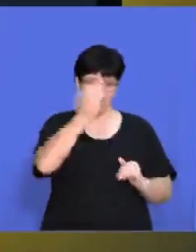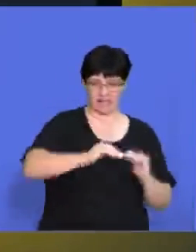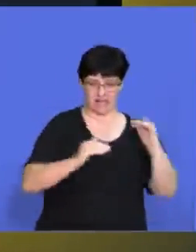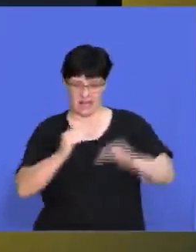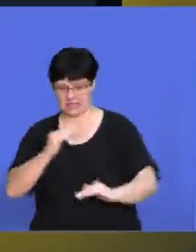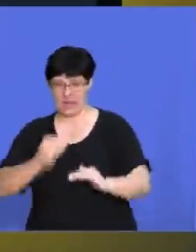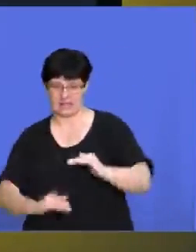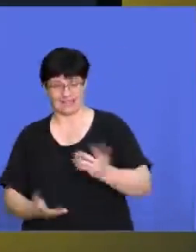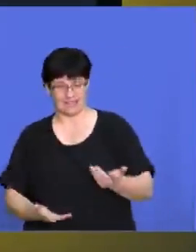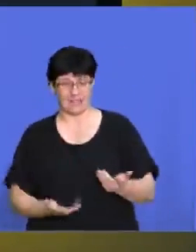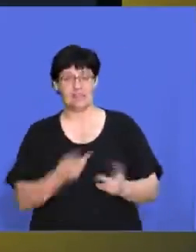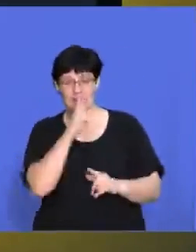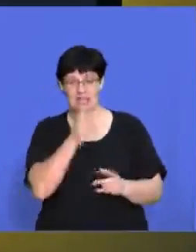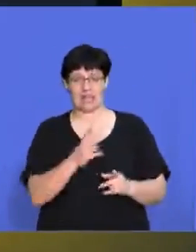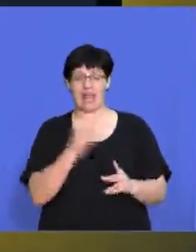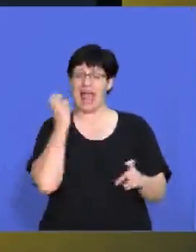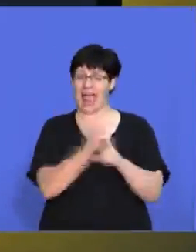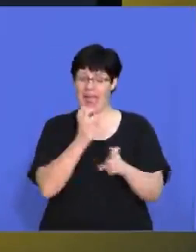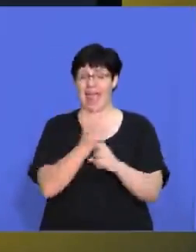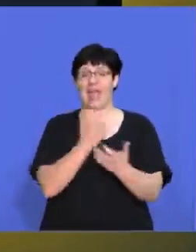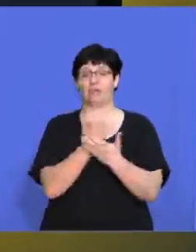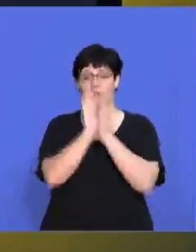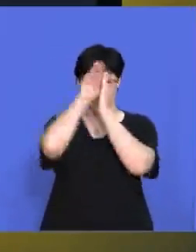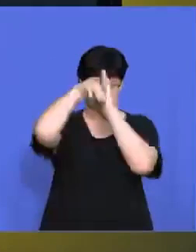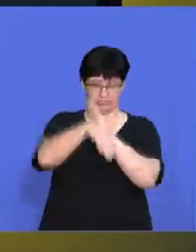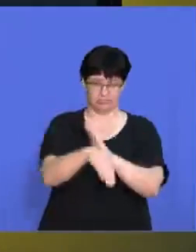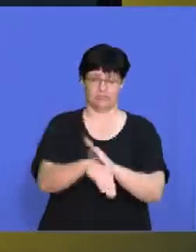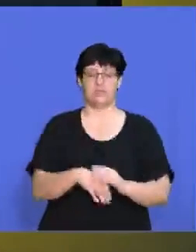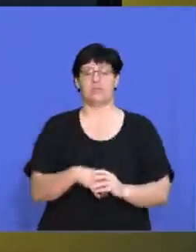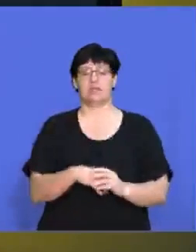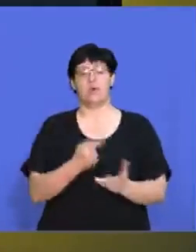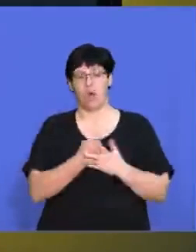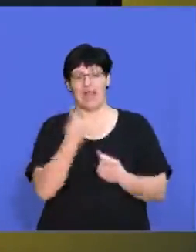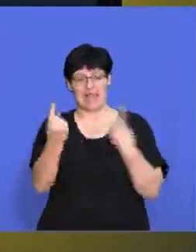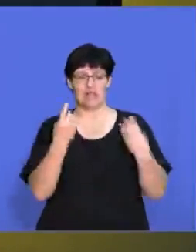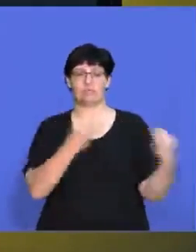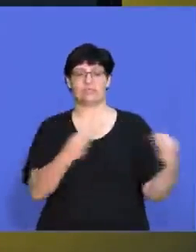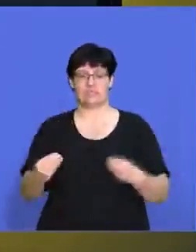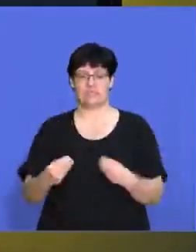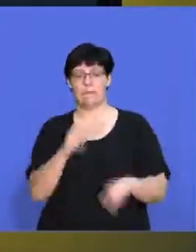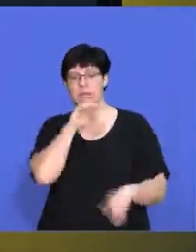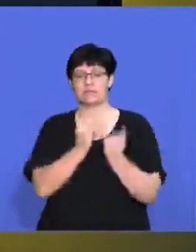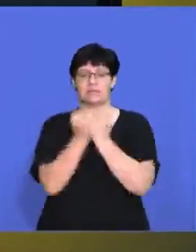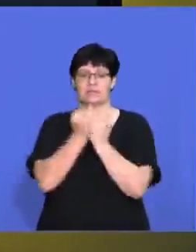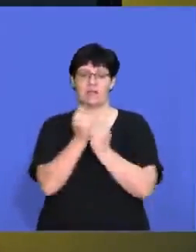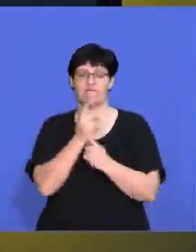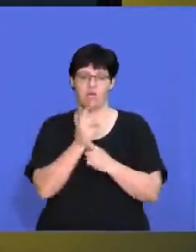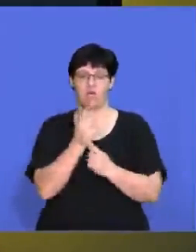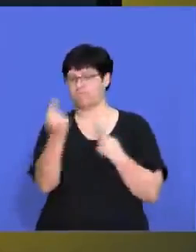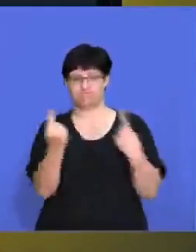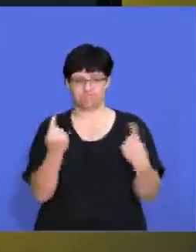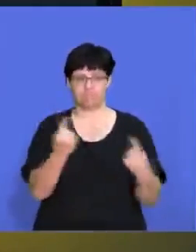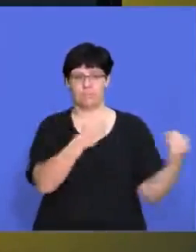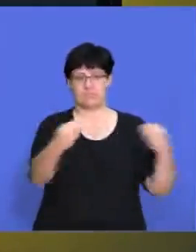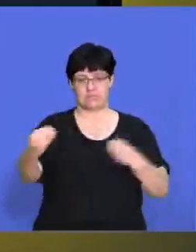And we especially see that in a hard economic, uh, downturns where, uh, each business has to compete for, for every,